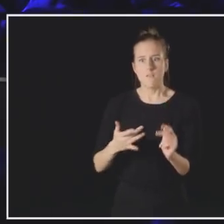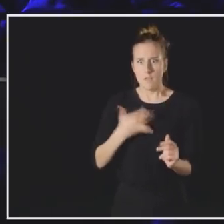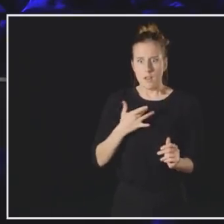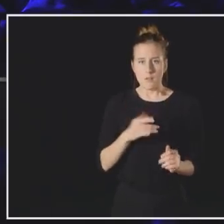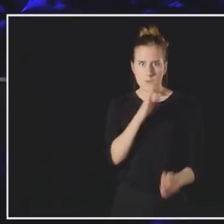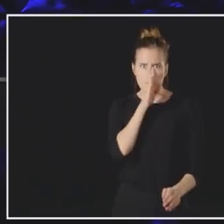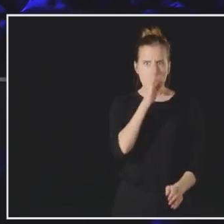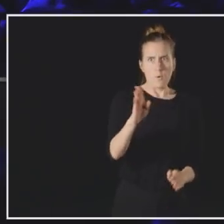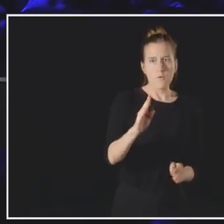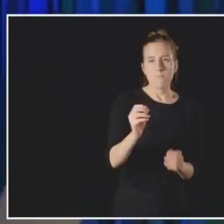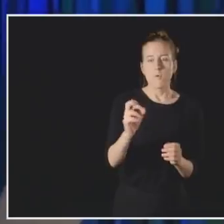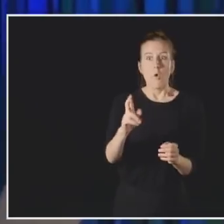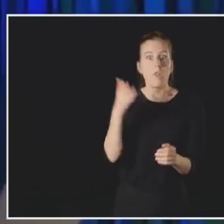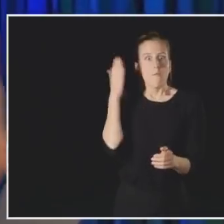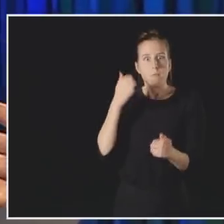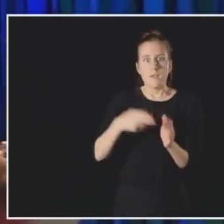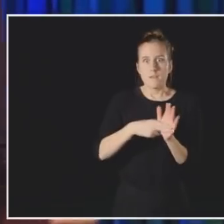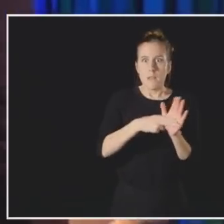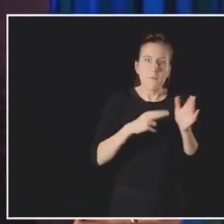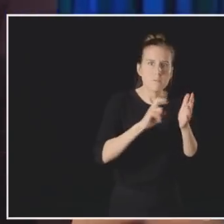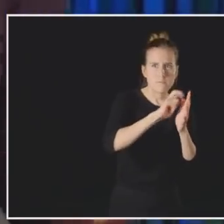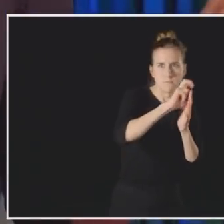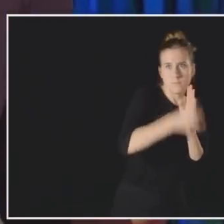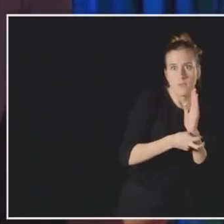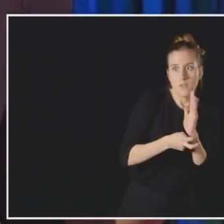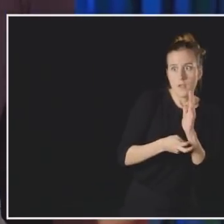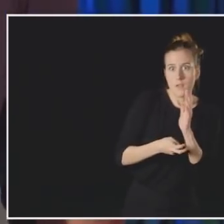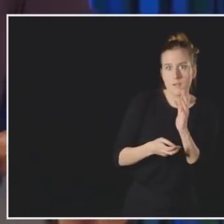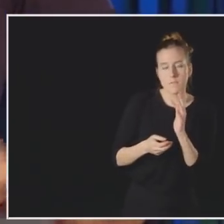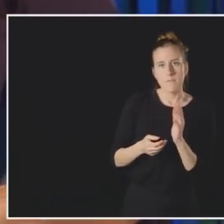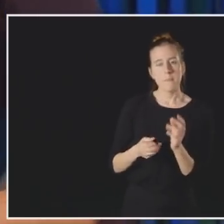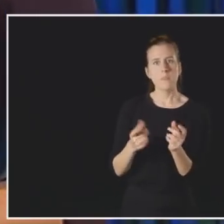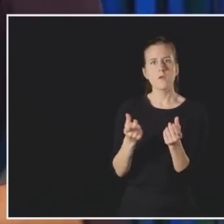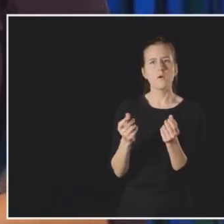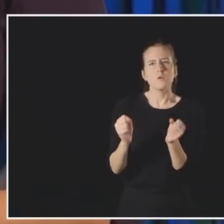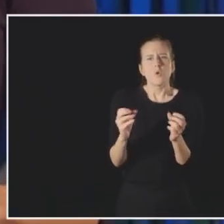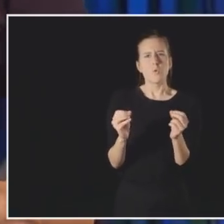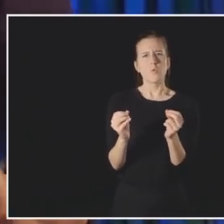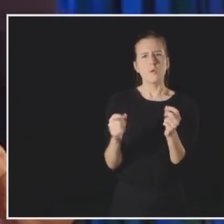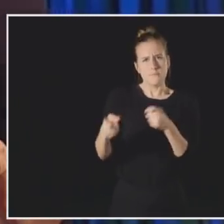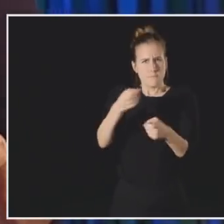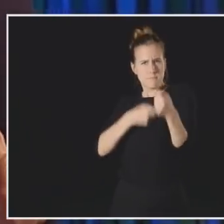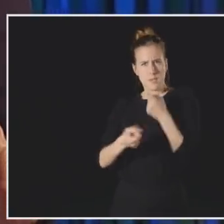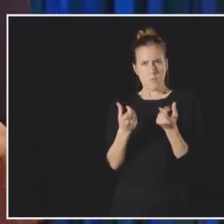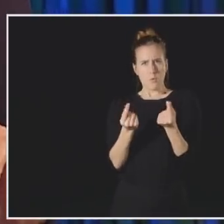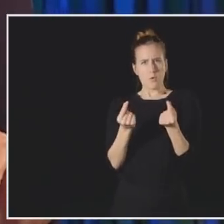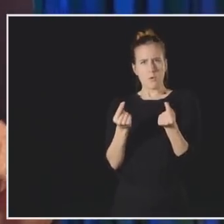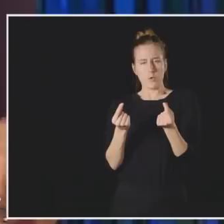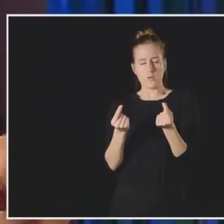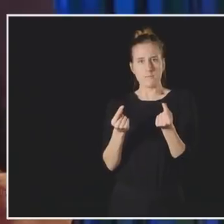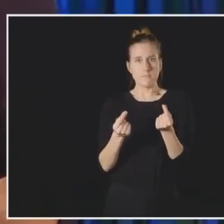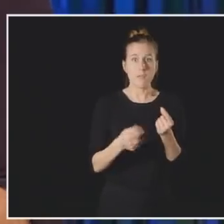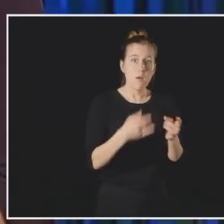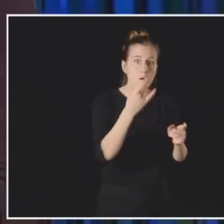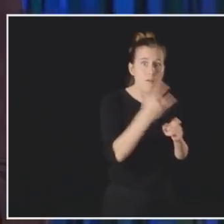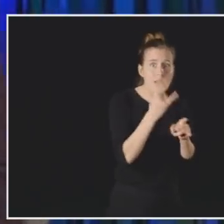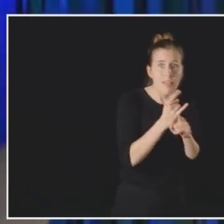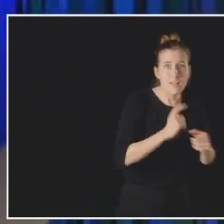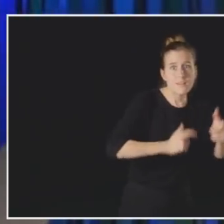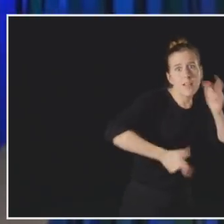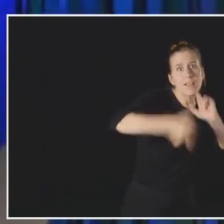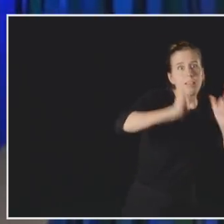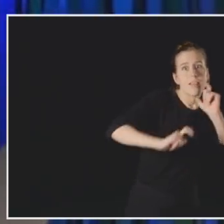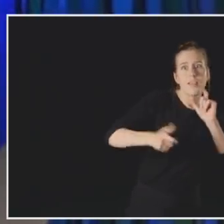forward or we're called promiscuous or labeled a slut. So instead, we hide behind social